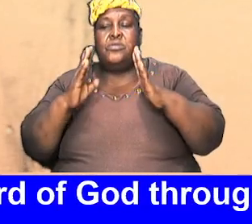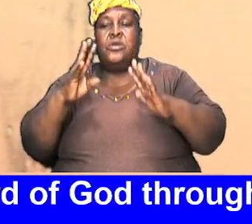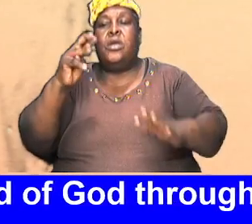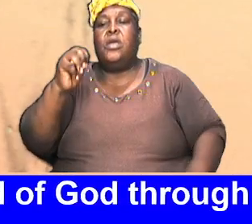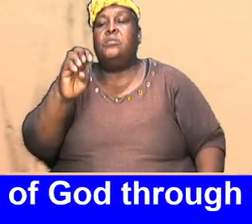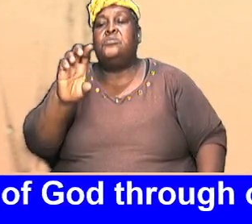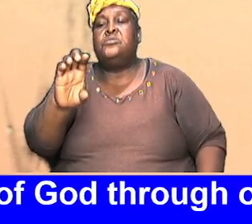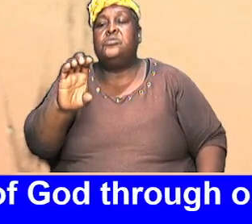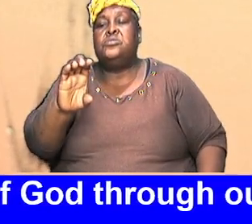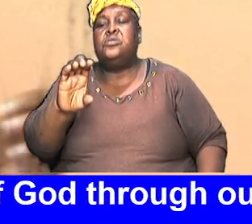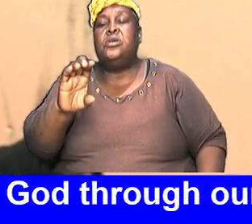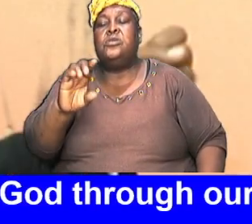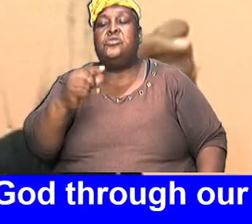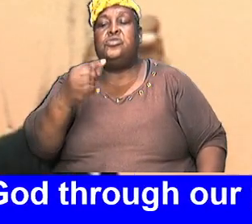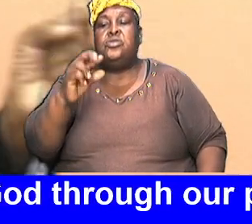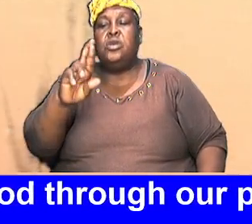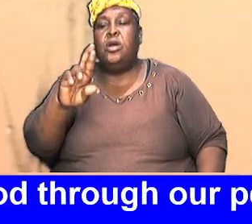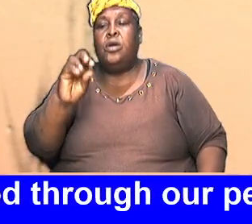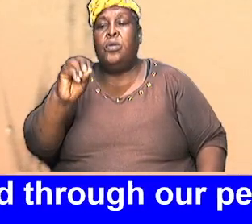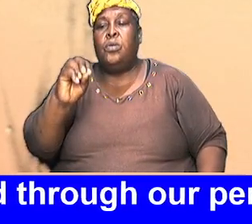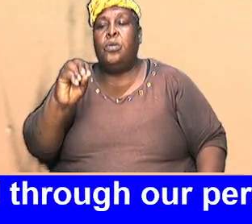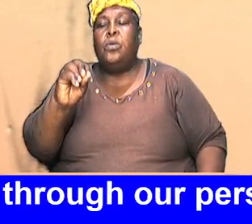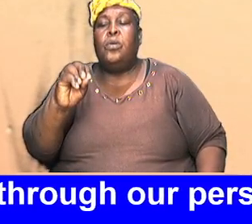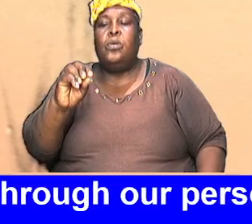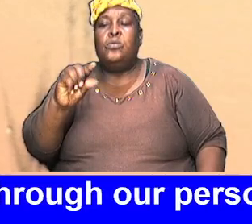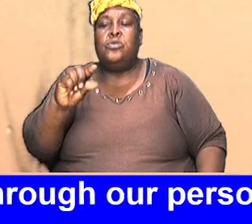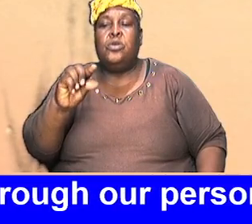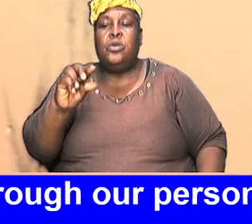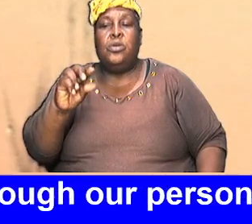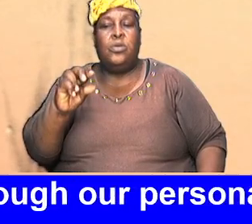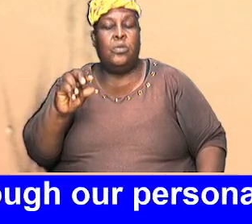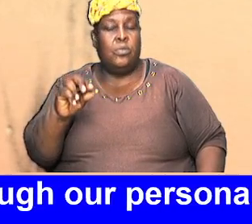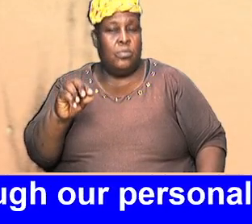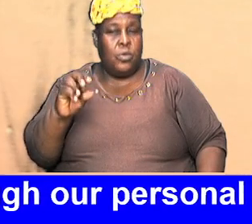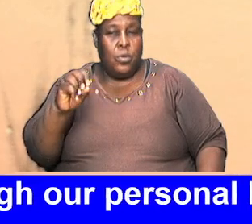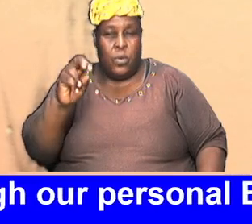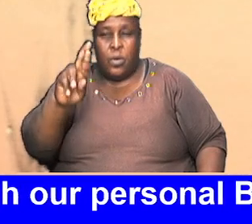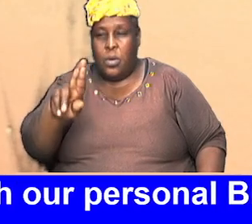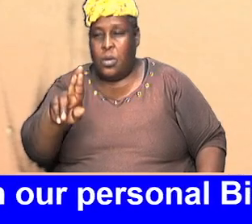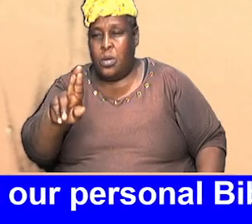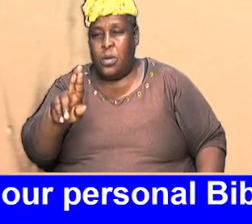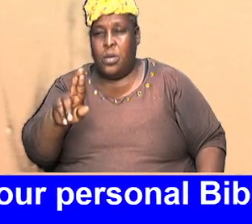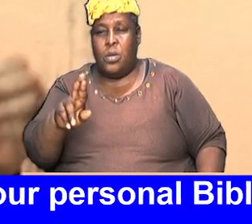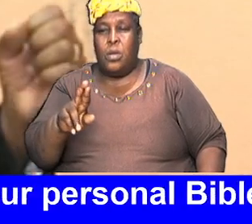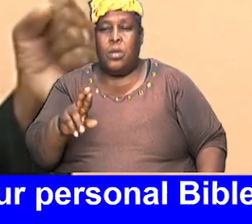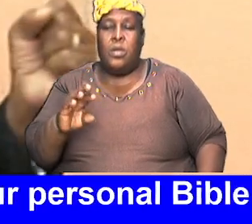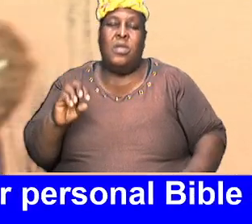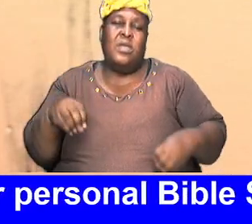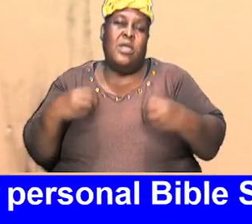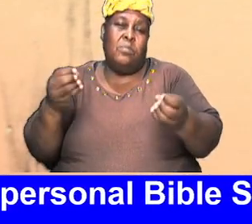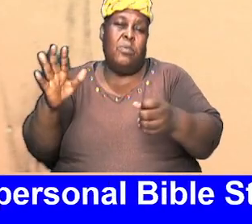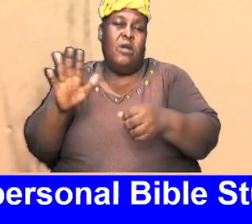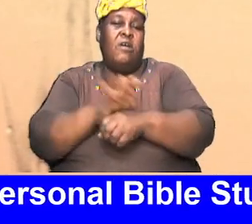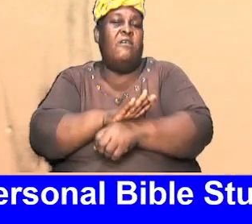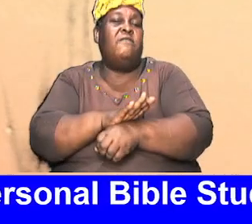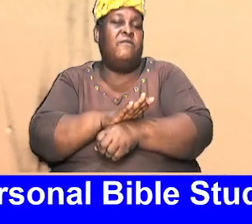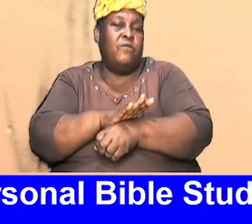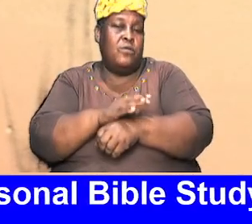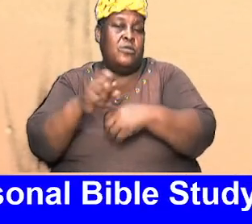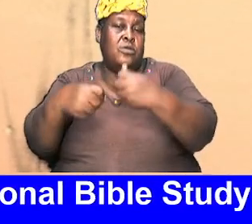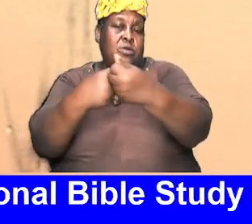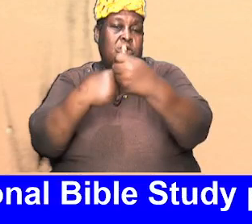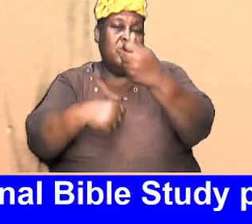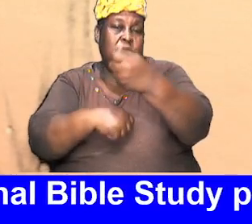McGregor please we're asking us to give full support if you have to leave work a little early I just want us to give him a full show of support